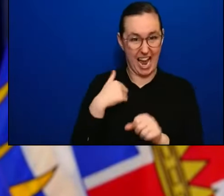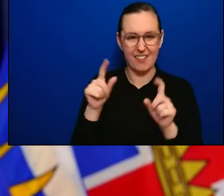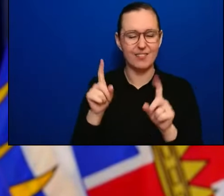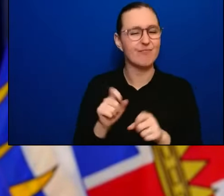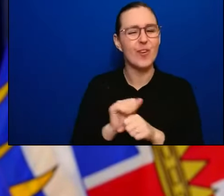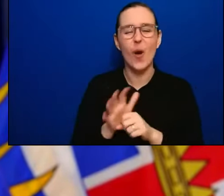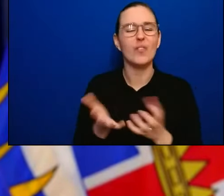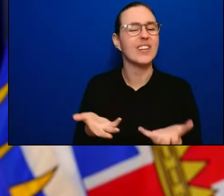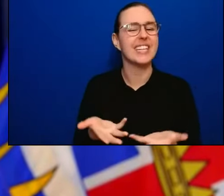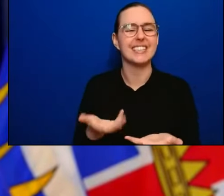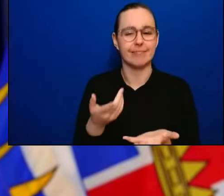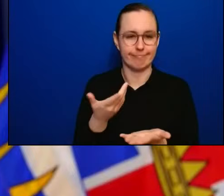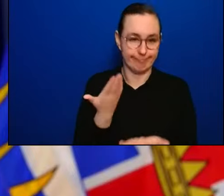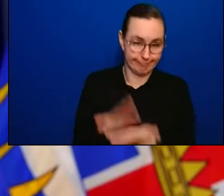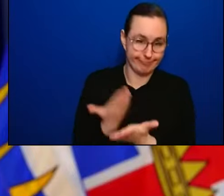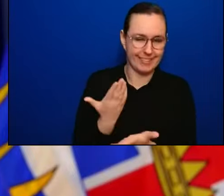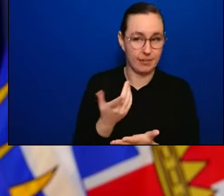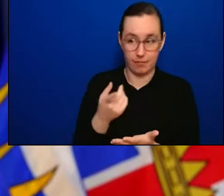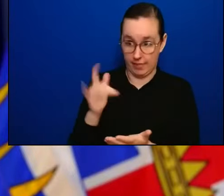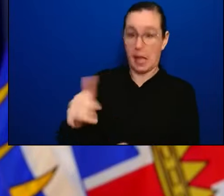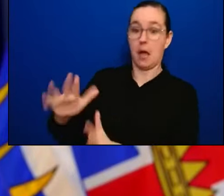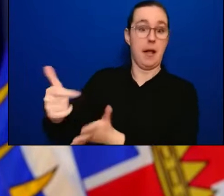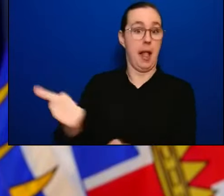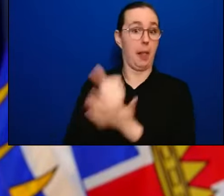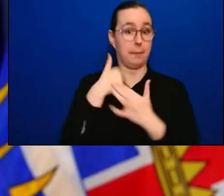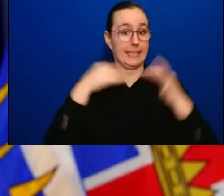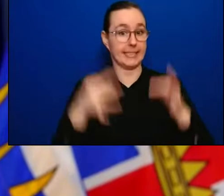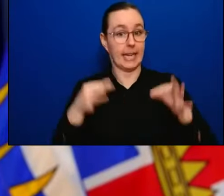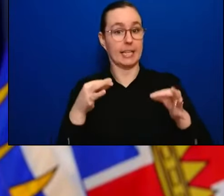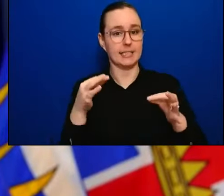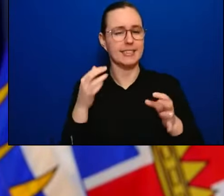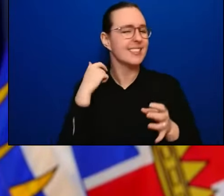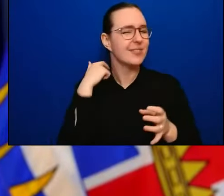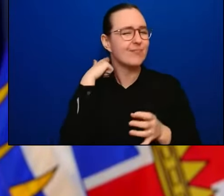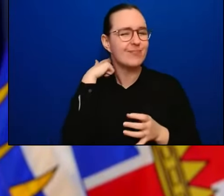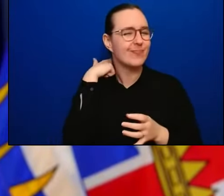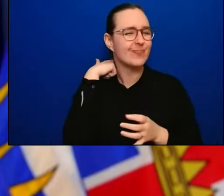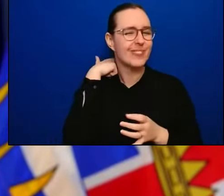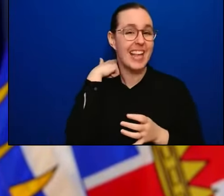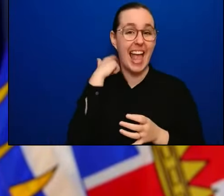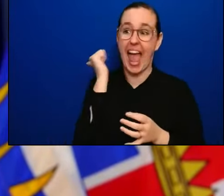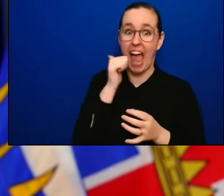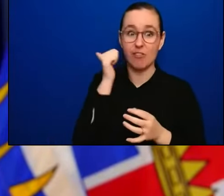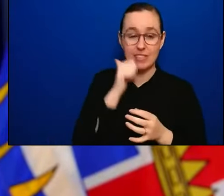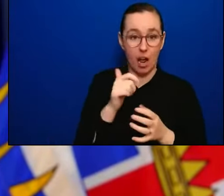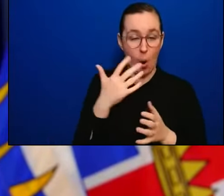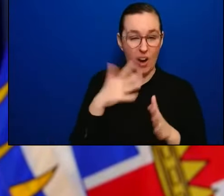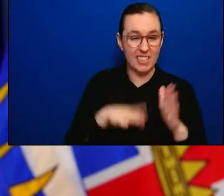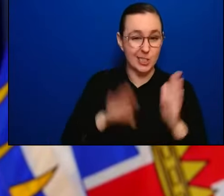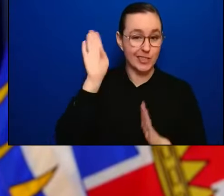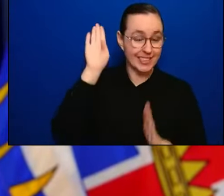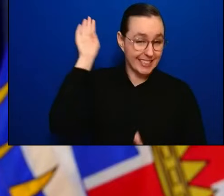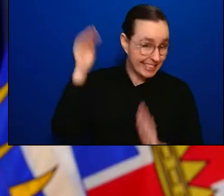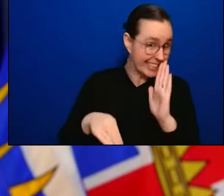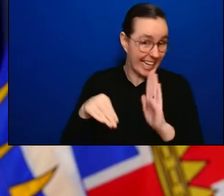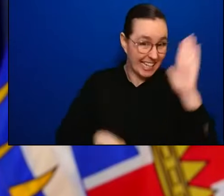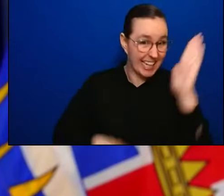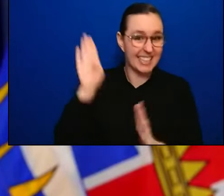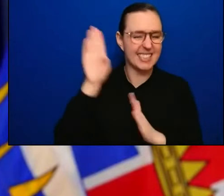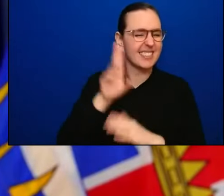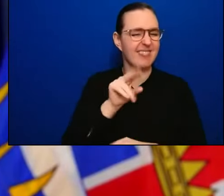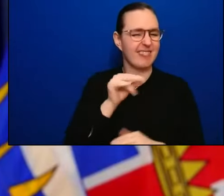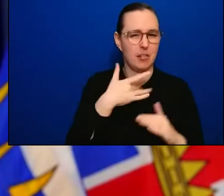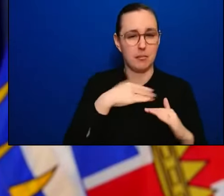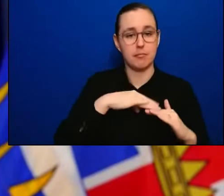basis, on a day-to-day basis. Because it doesn't change that much from day-to-day. We can get a sense of what's happening in our communities,